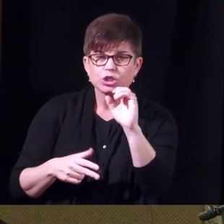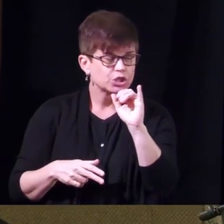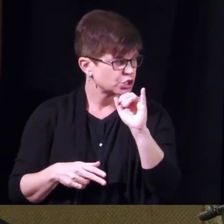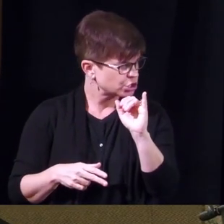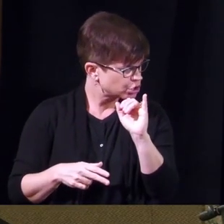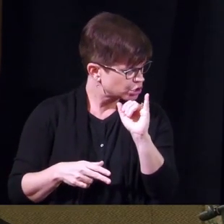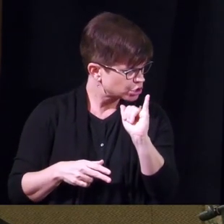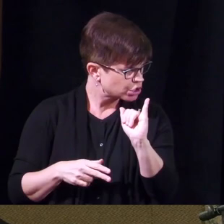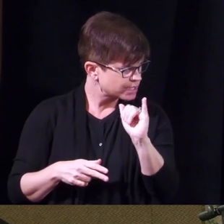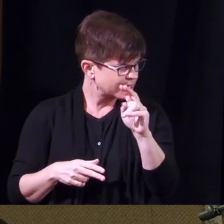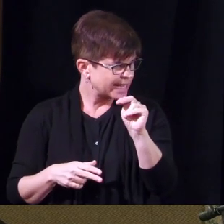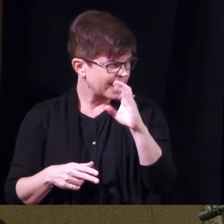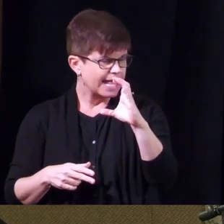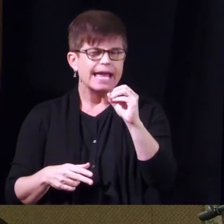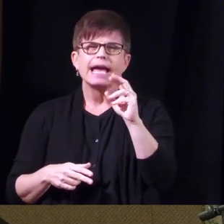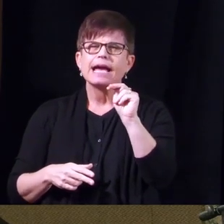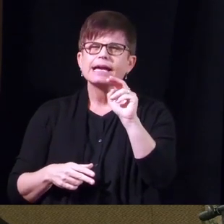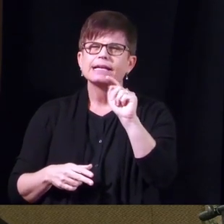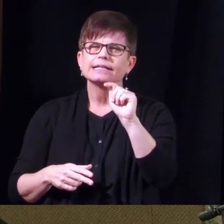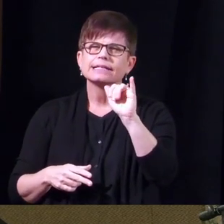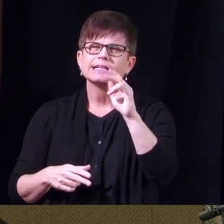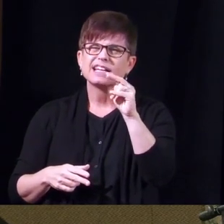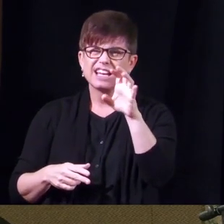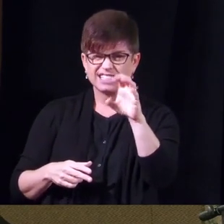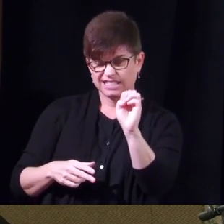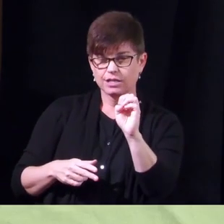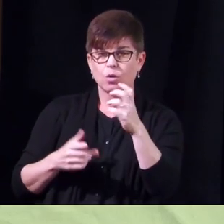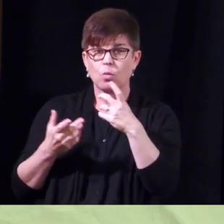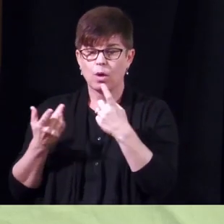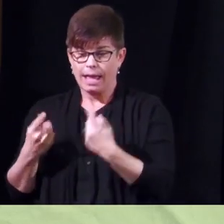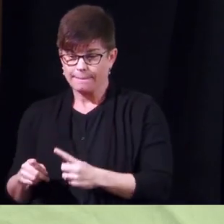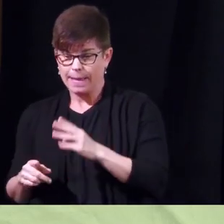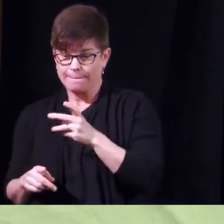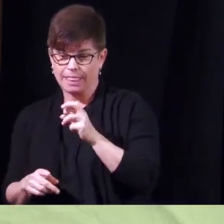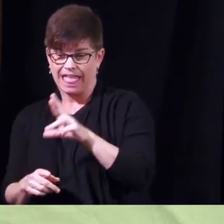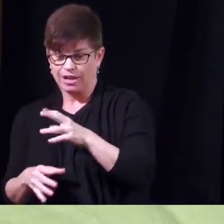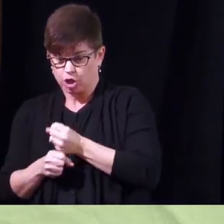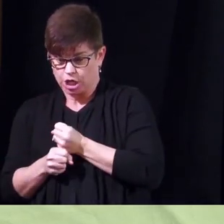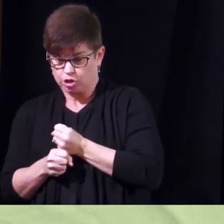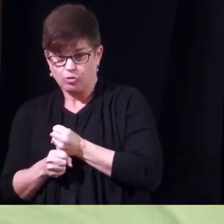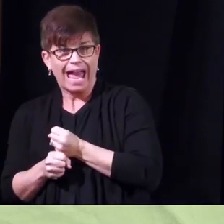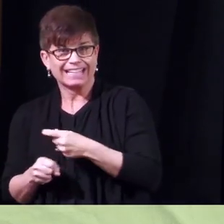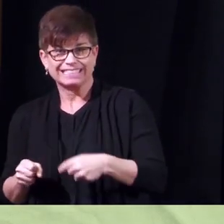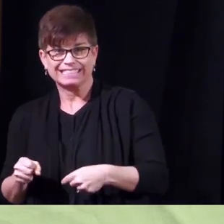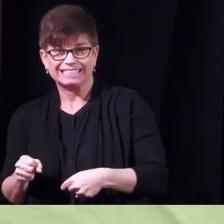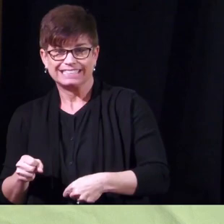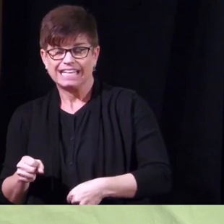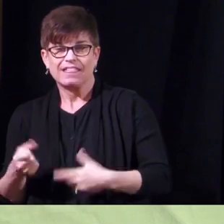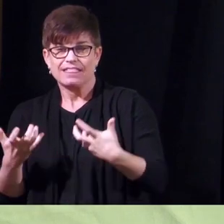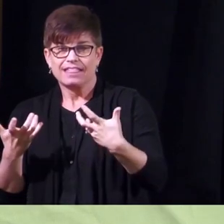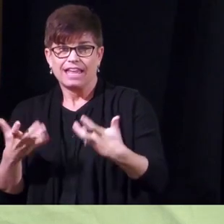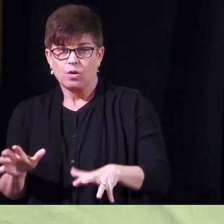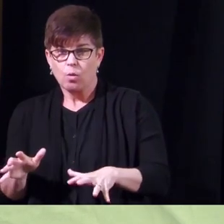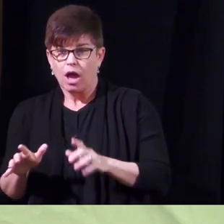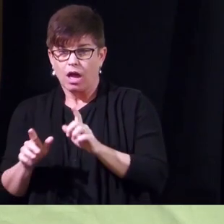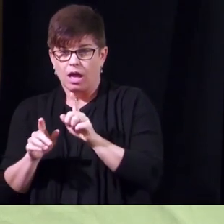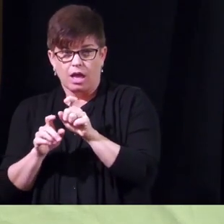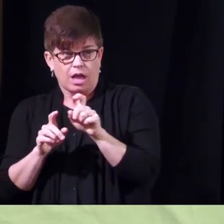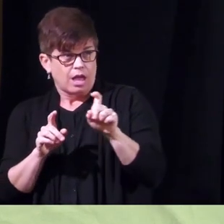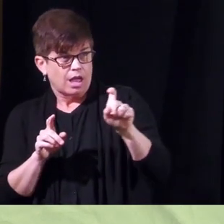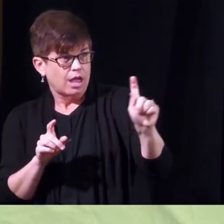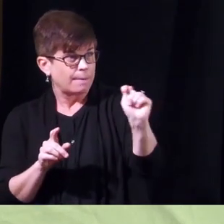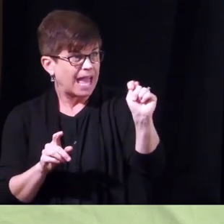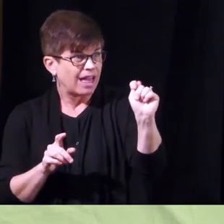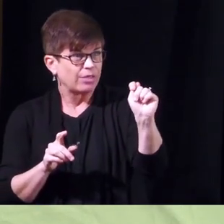incontinence uh because the bladder has contracted without their permission and they're on their way to the bathroom perhaps but they can't get there